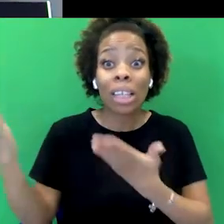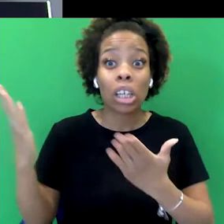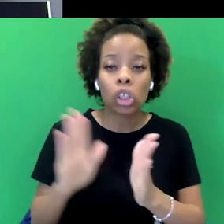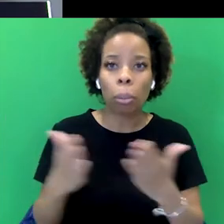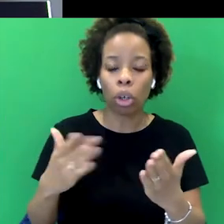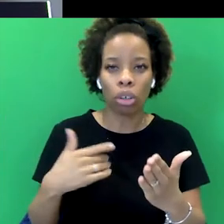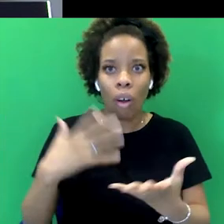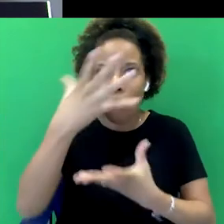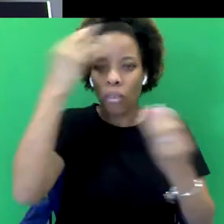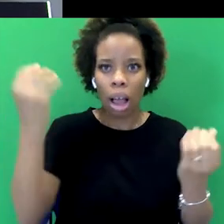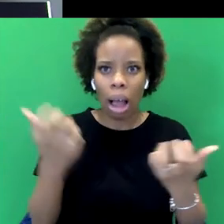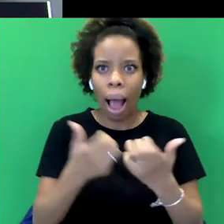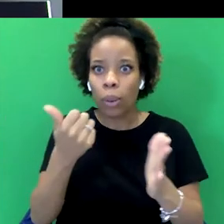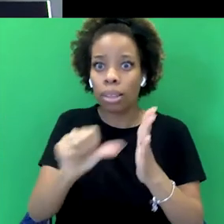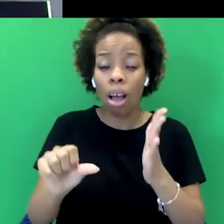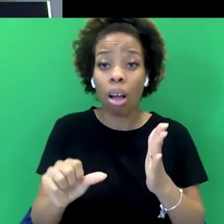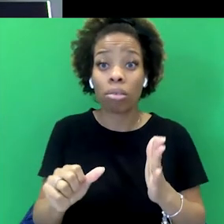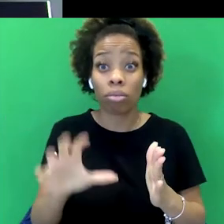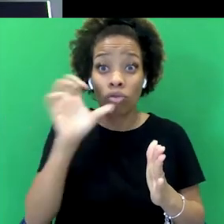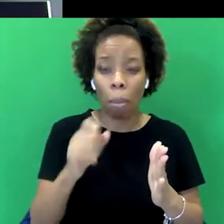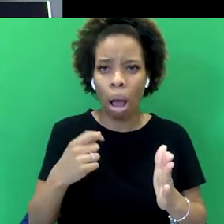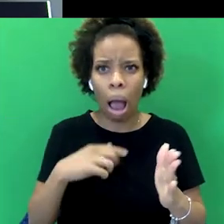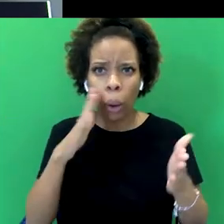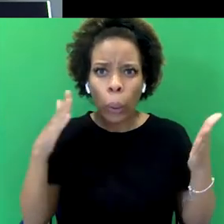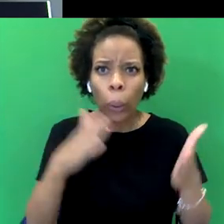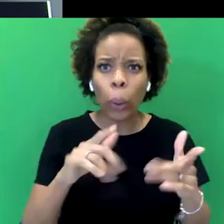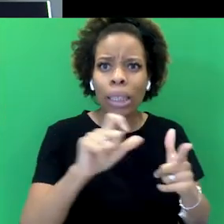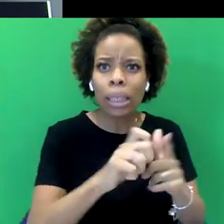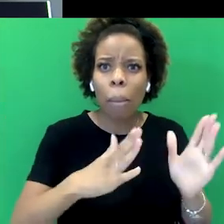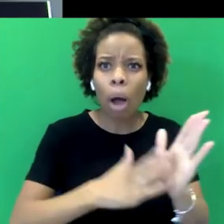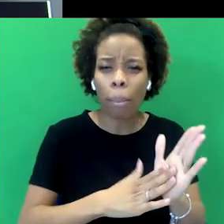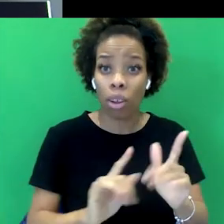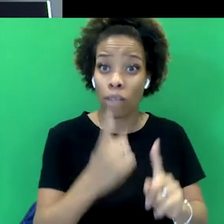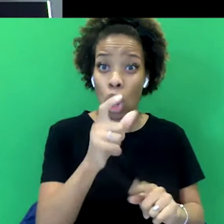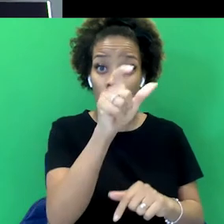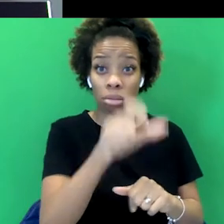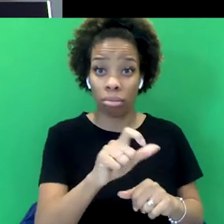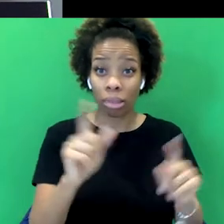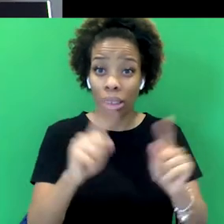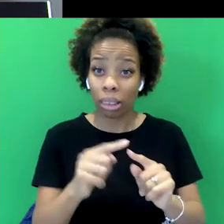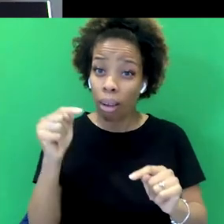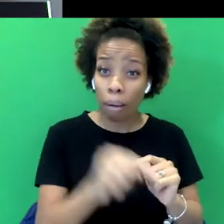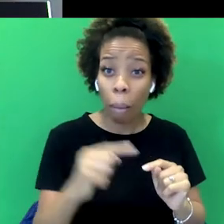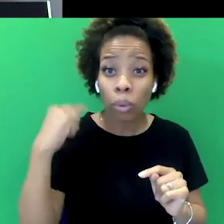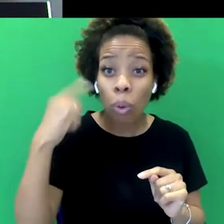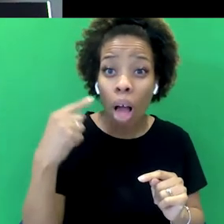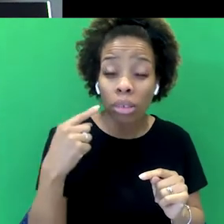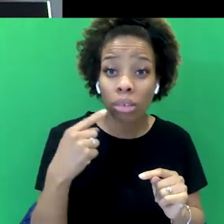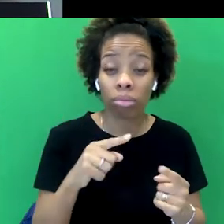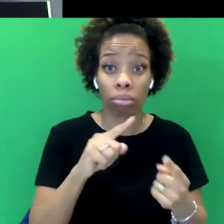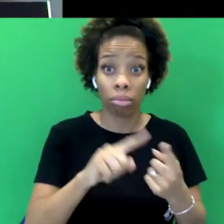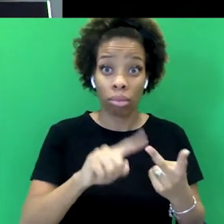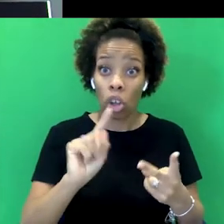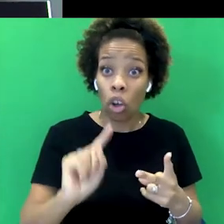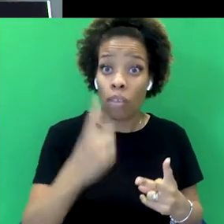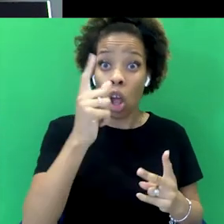know, at one stage, I was just really excited about Dean Mohamed, who was one of the first Indians to come to London. He was the first Indian writer to write a book in